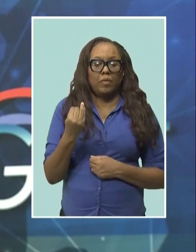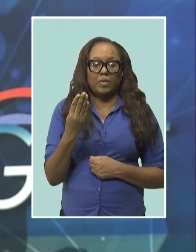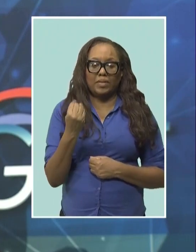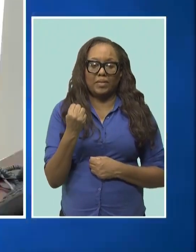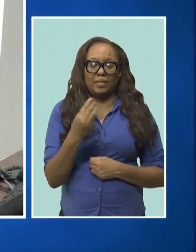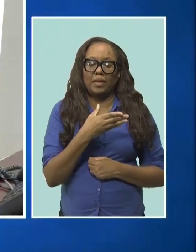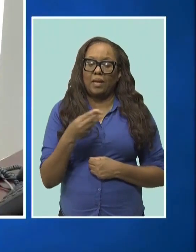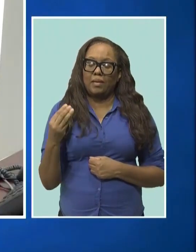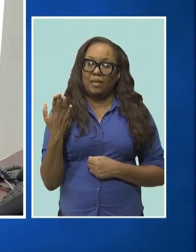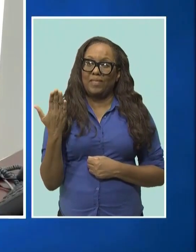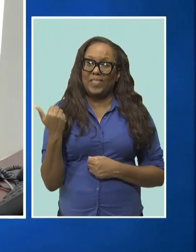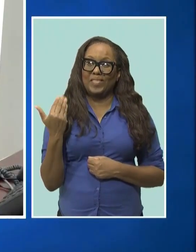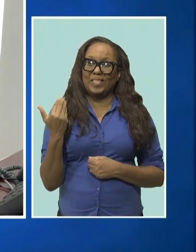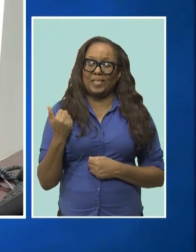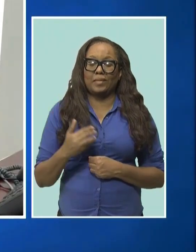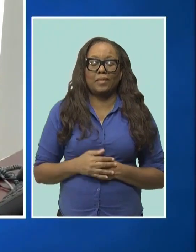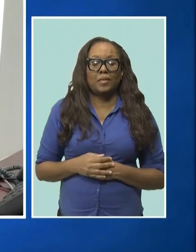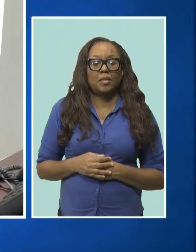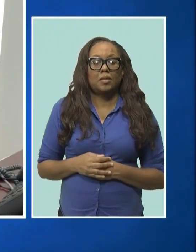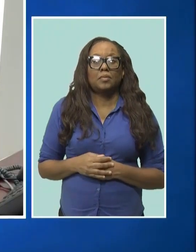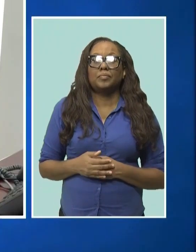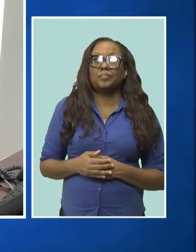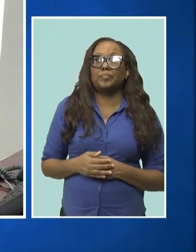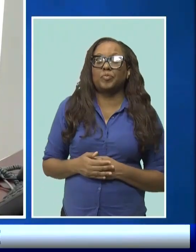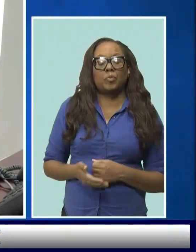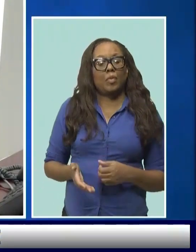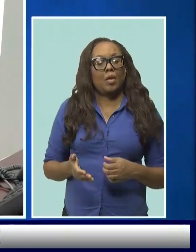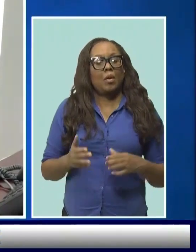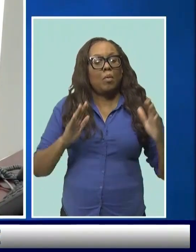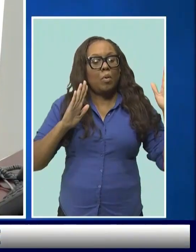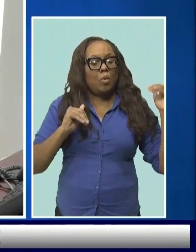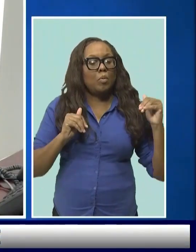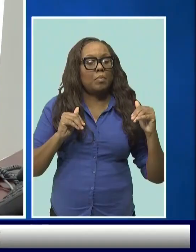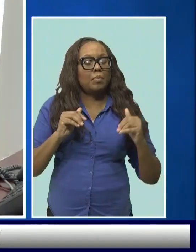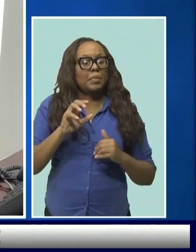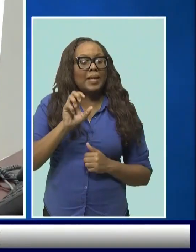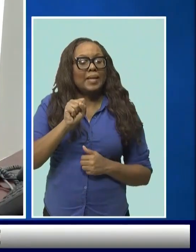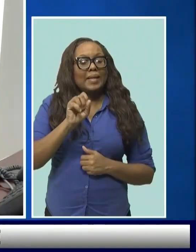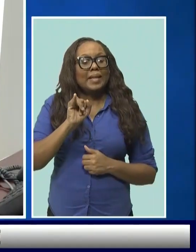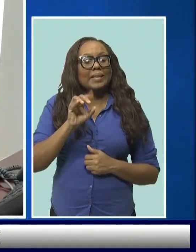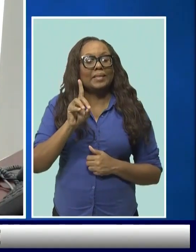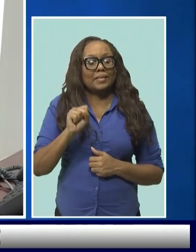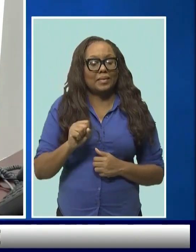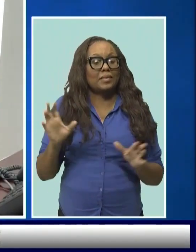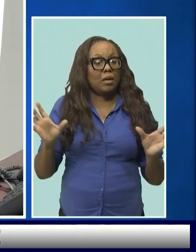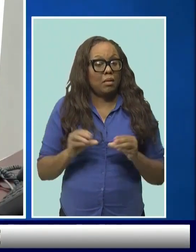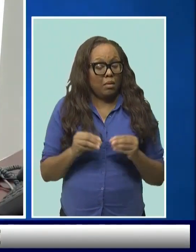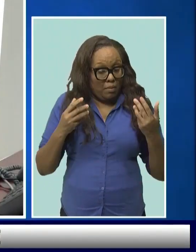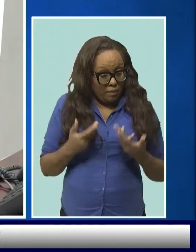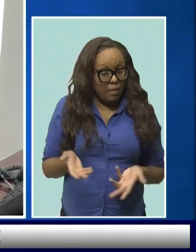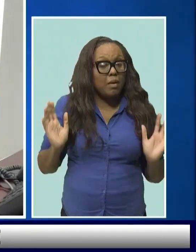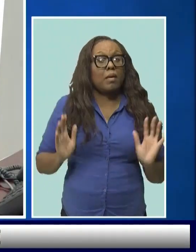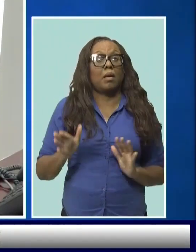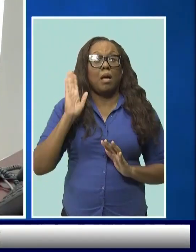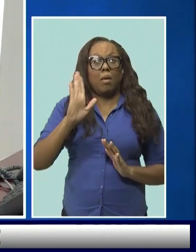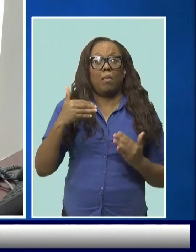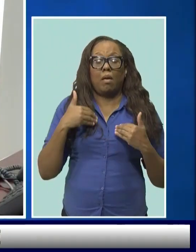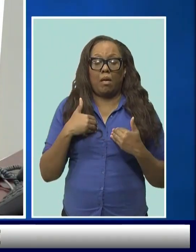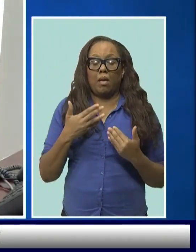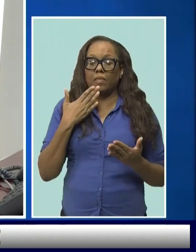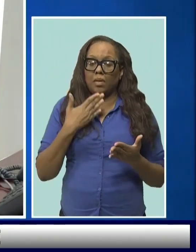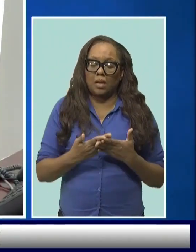We are hoping that the outcome of the CIDs conference will have concrete proposals